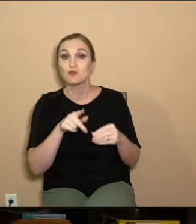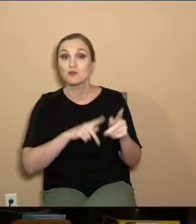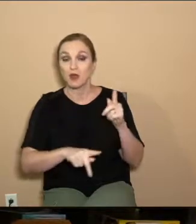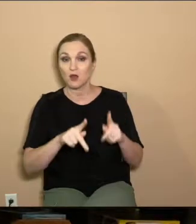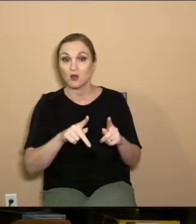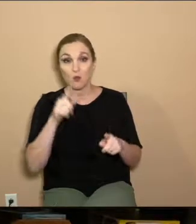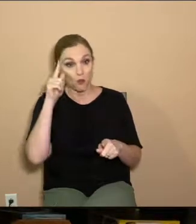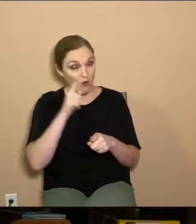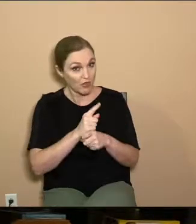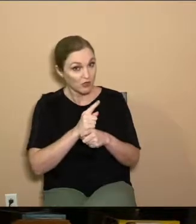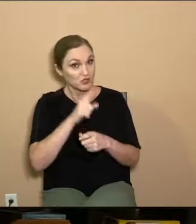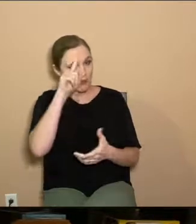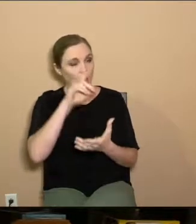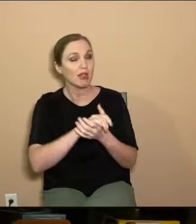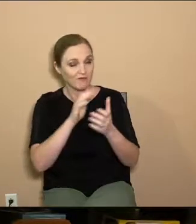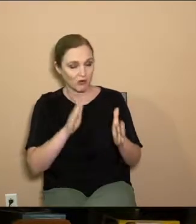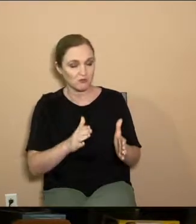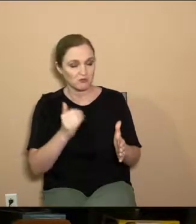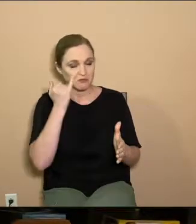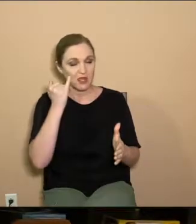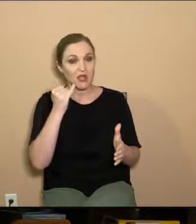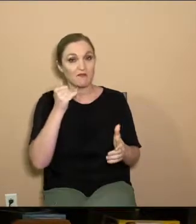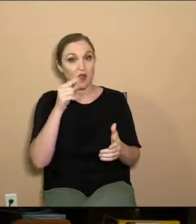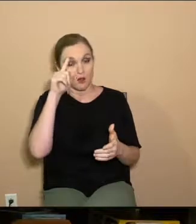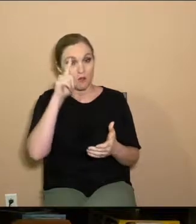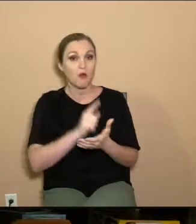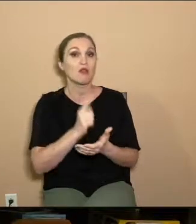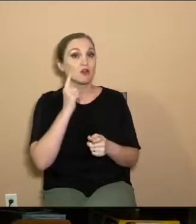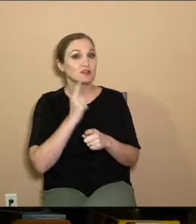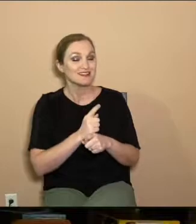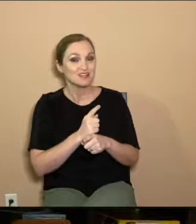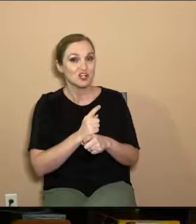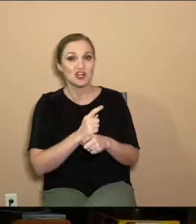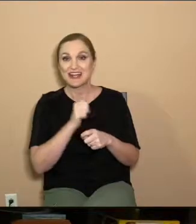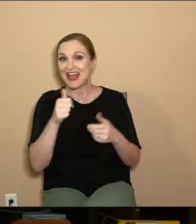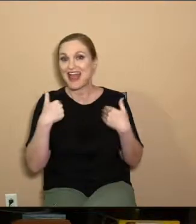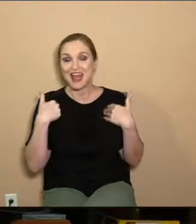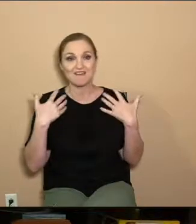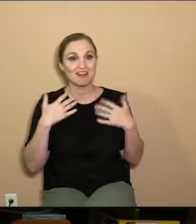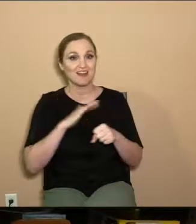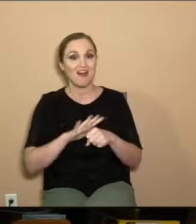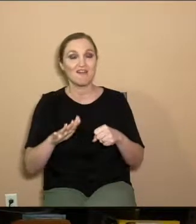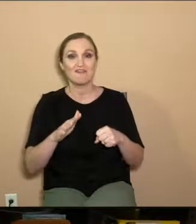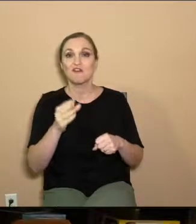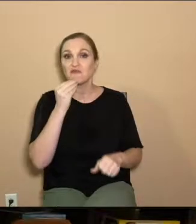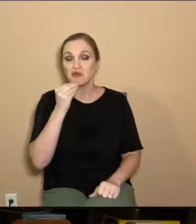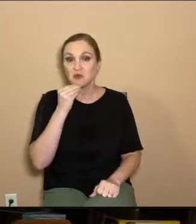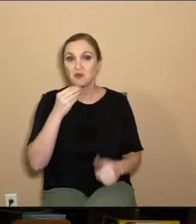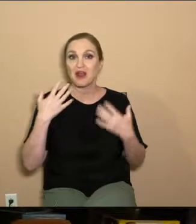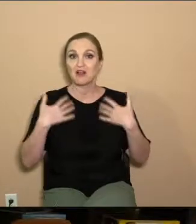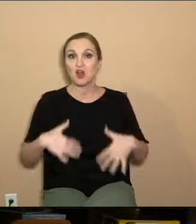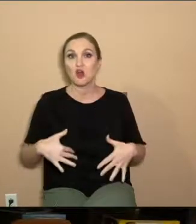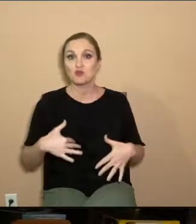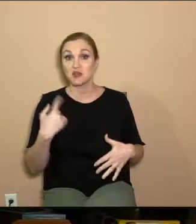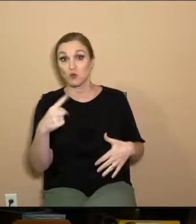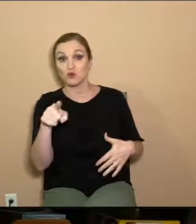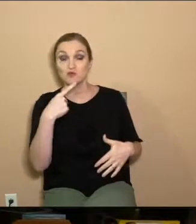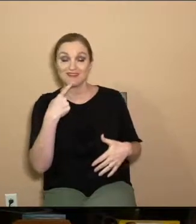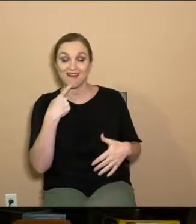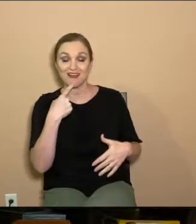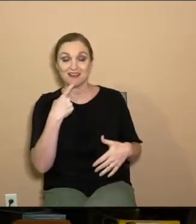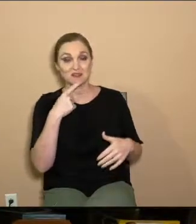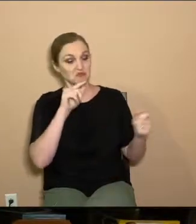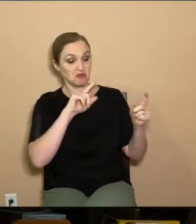He's talking about a fellow believer. If a brother or sister is poorly clothed and lacking in daily food, and one of you says to them,